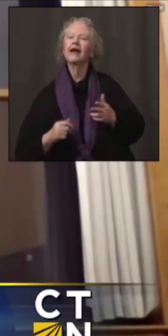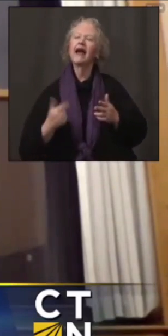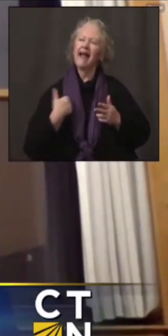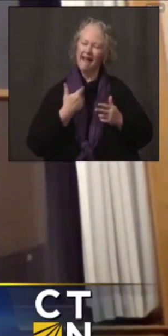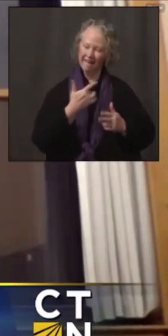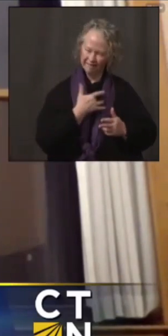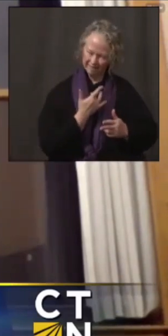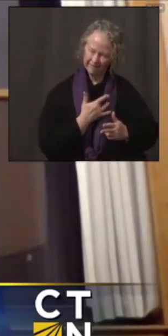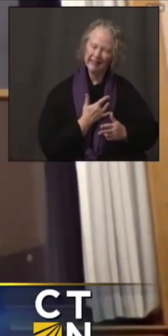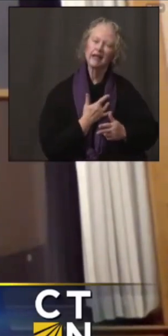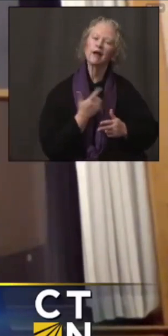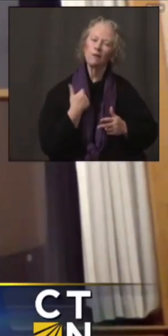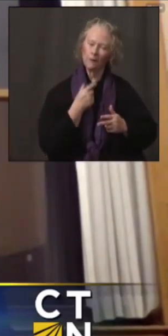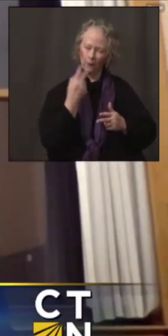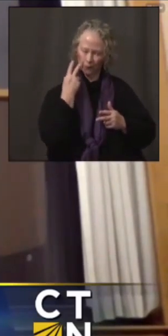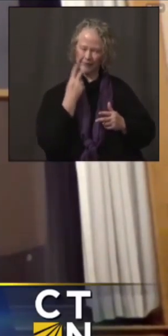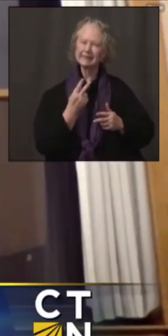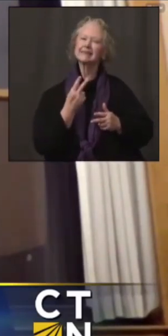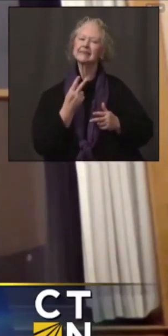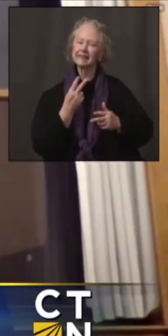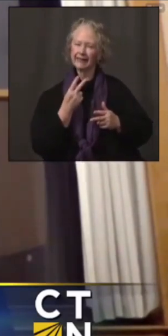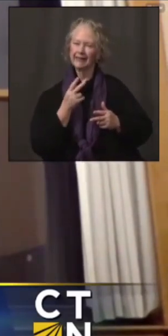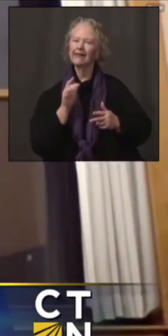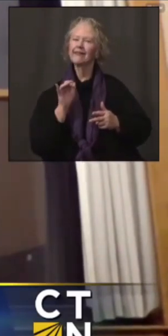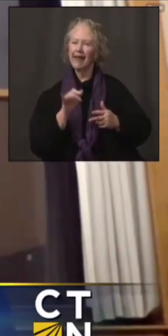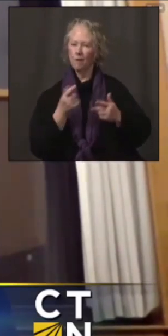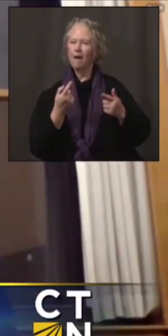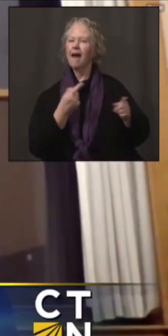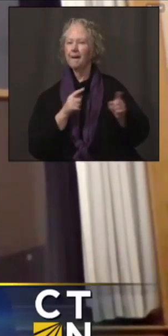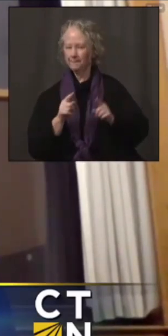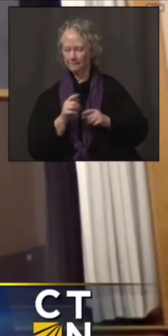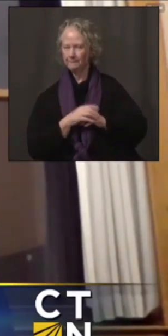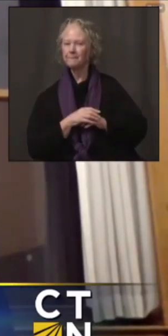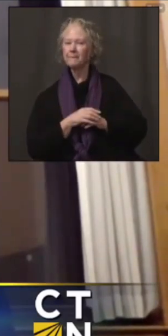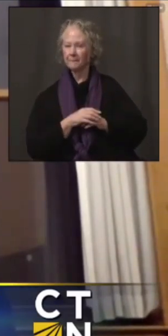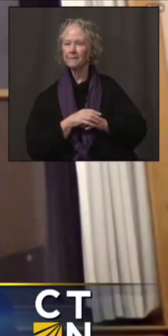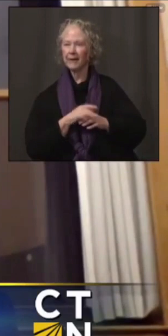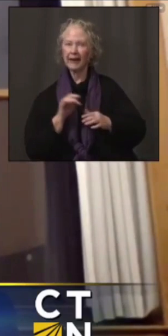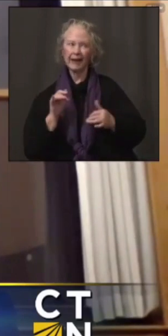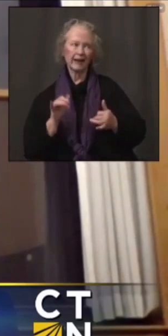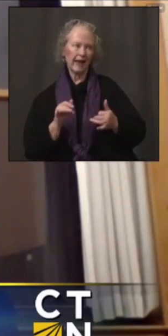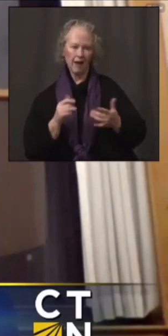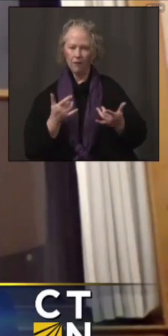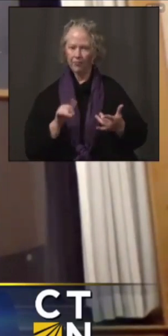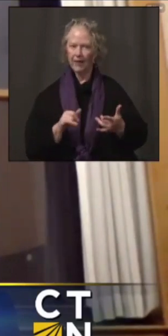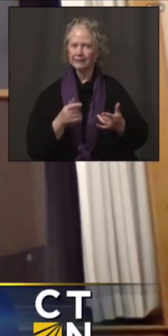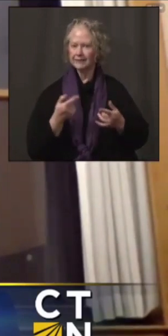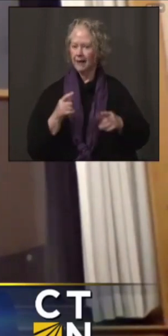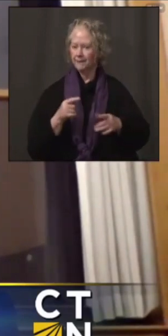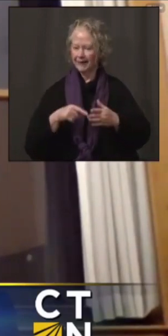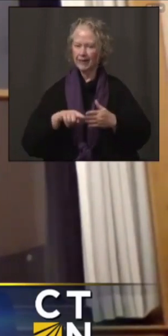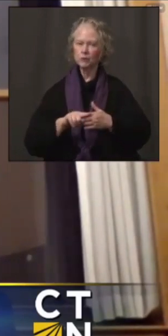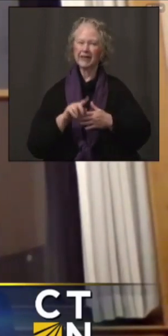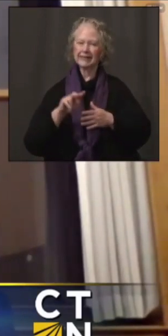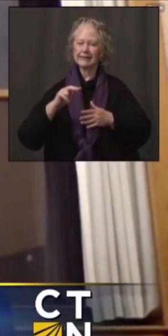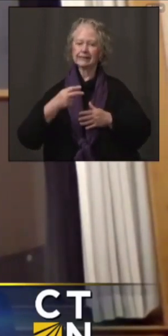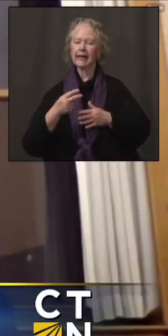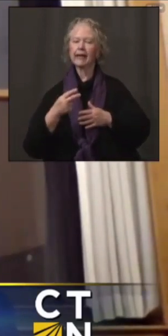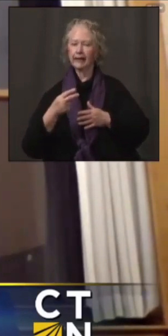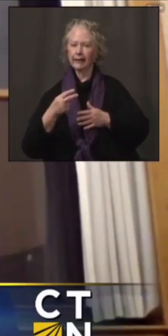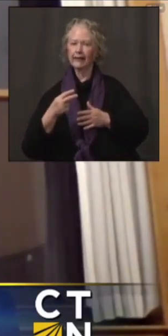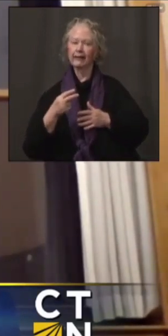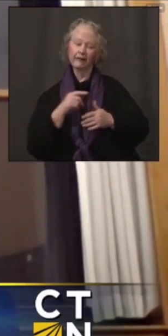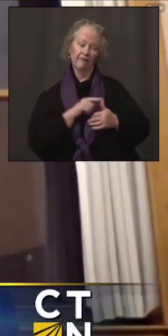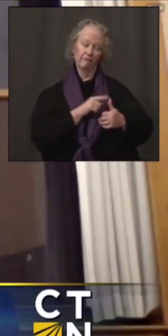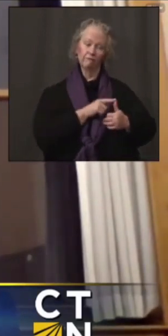you know, some additional uptake as the second clinic start, which actually are starting to kick in, um, next week as we finished the first